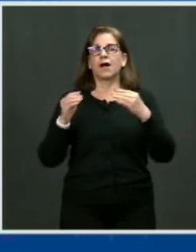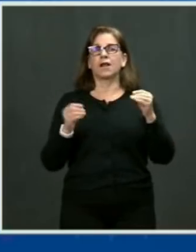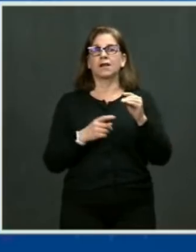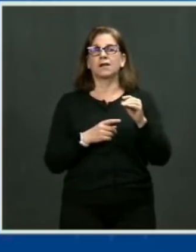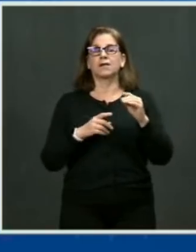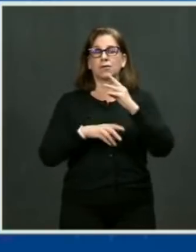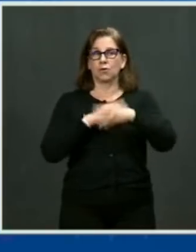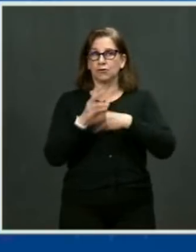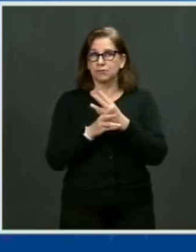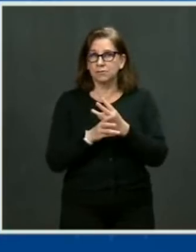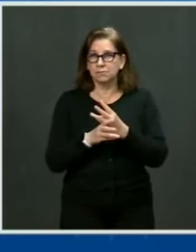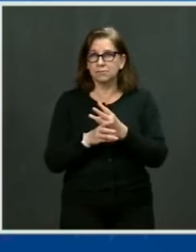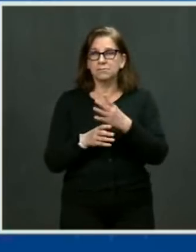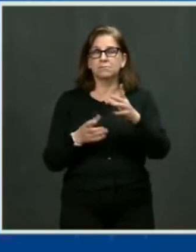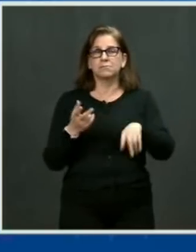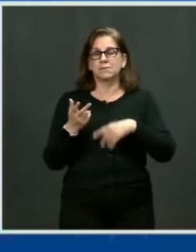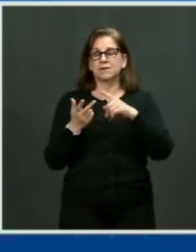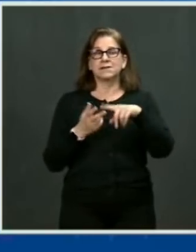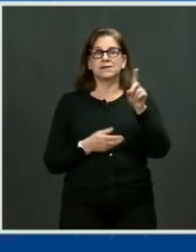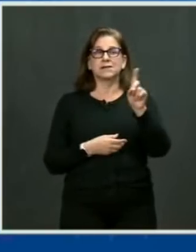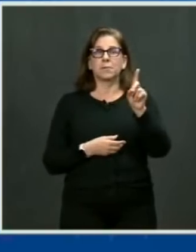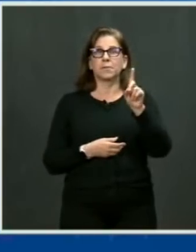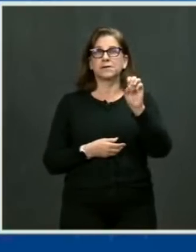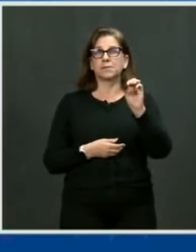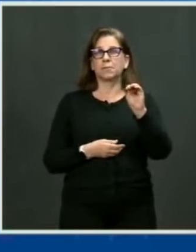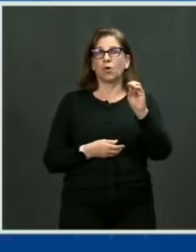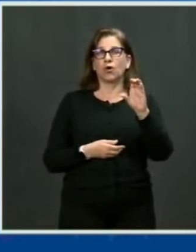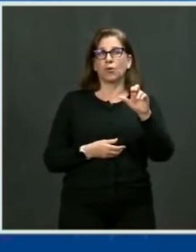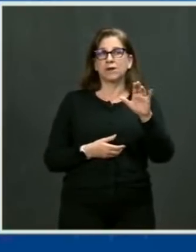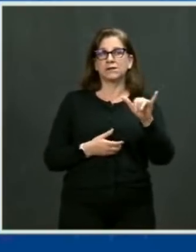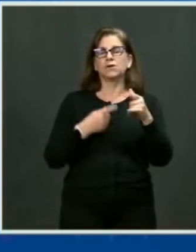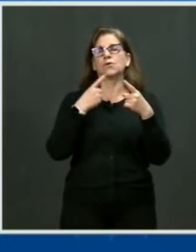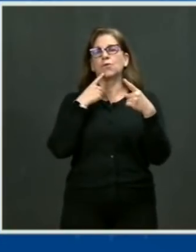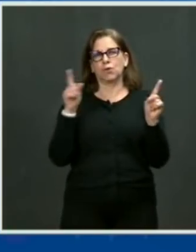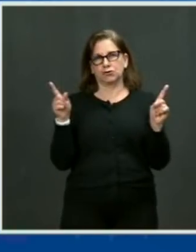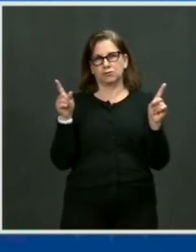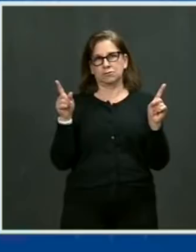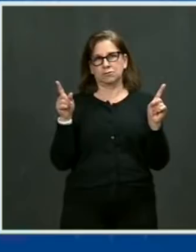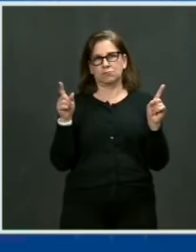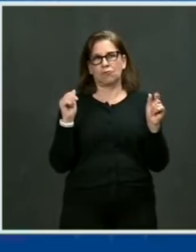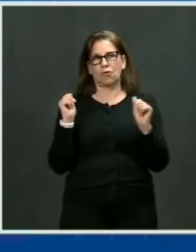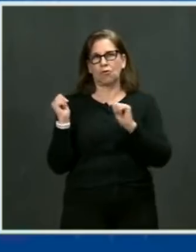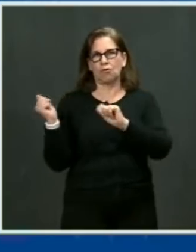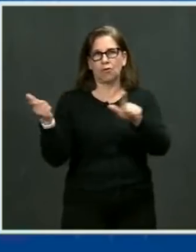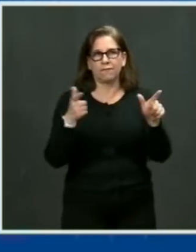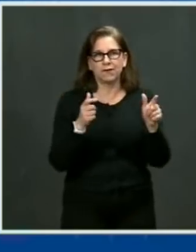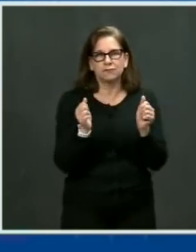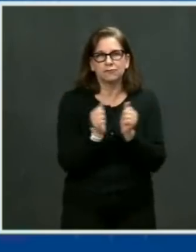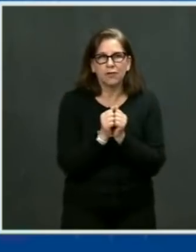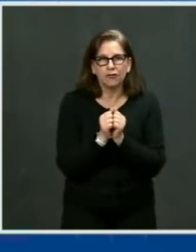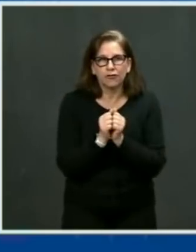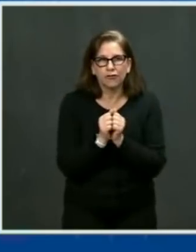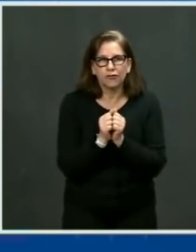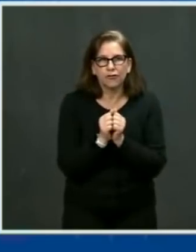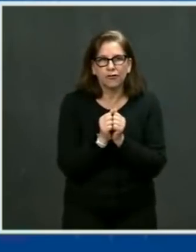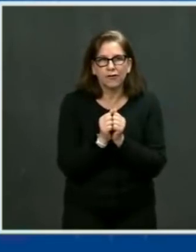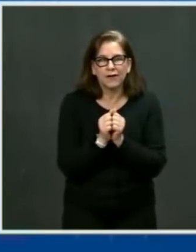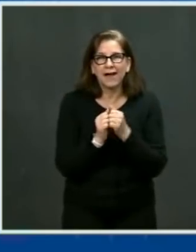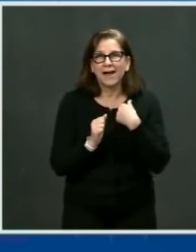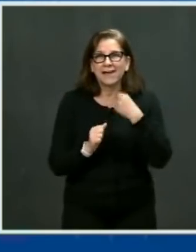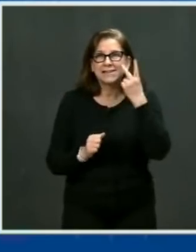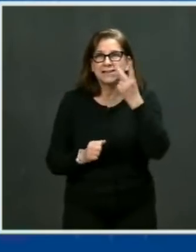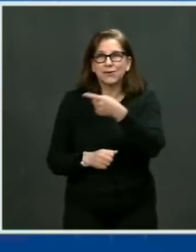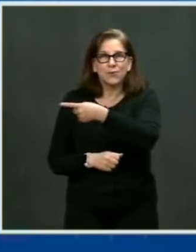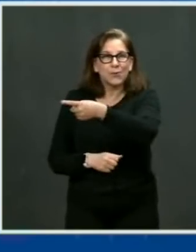When I look around and see such brave survivors sitting out here in the Rose Garden, public servants who devoted their lives to